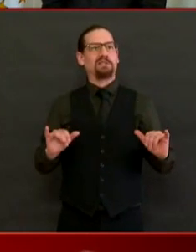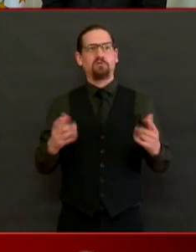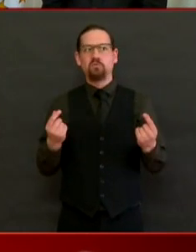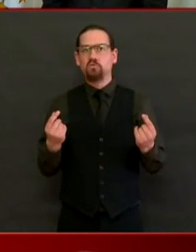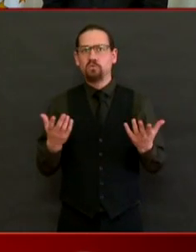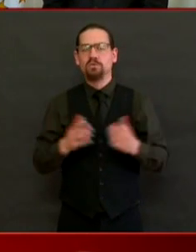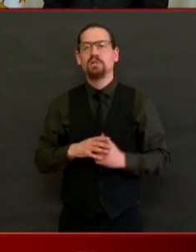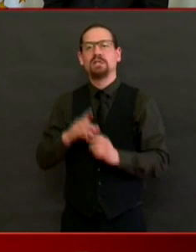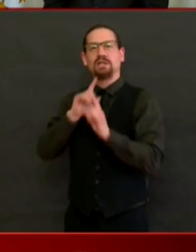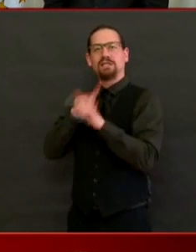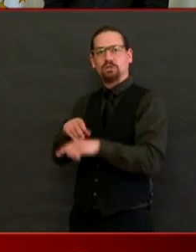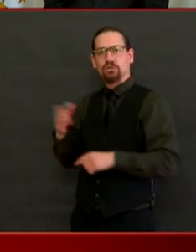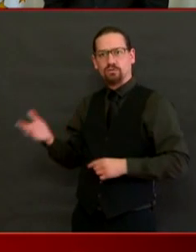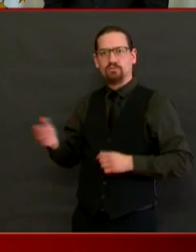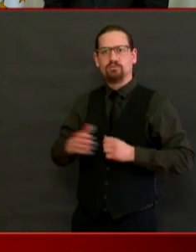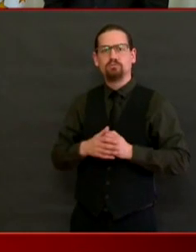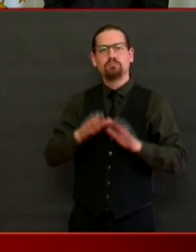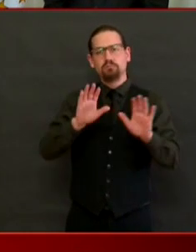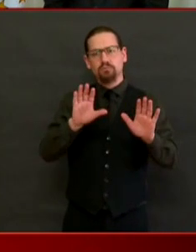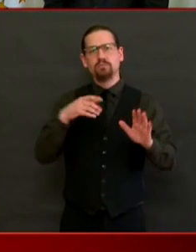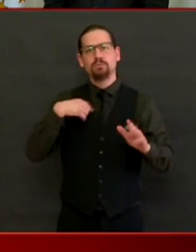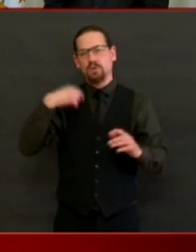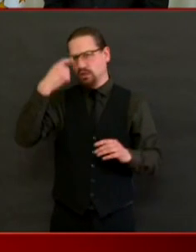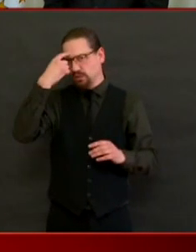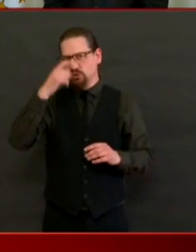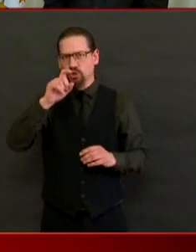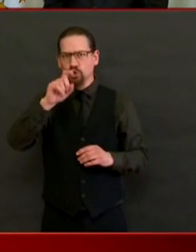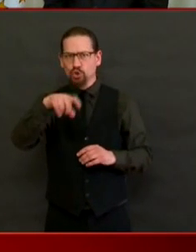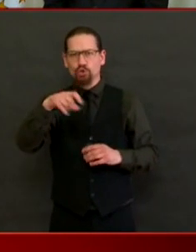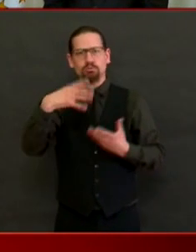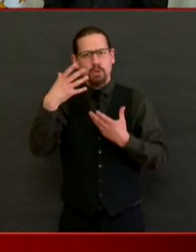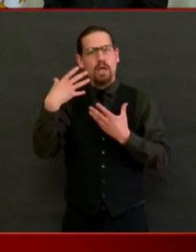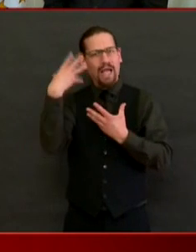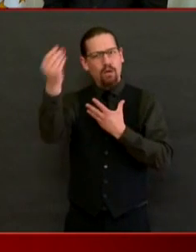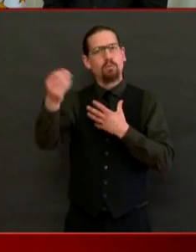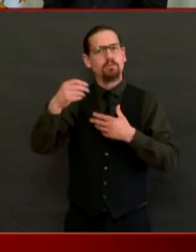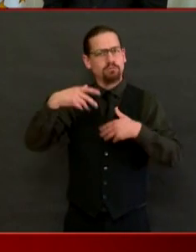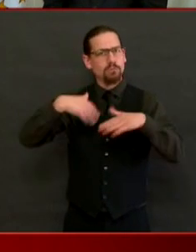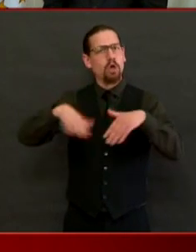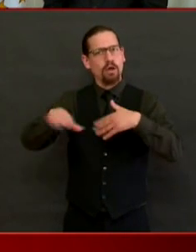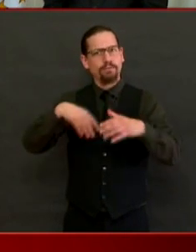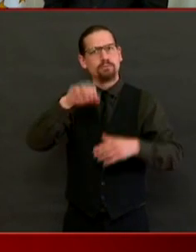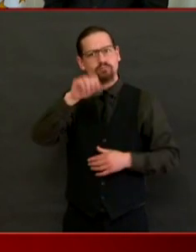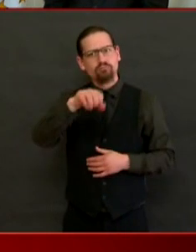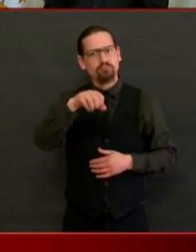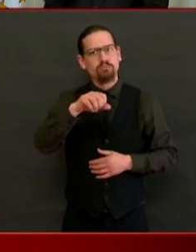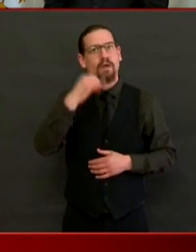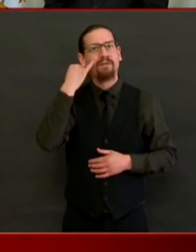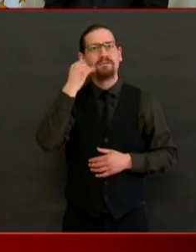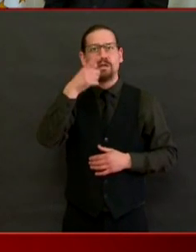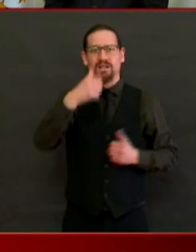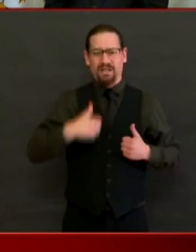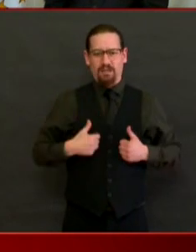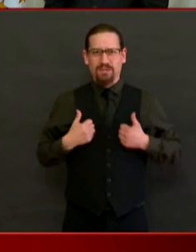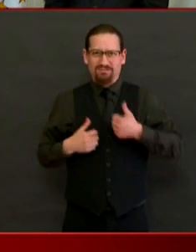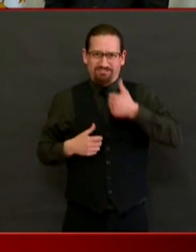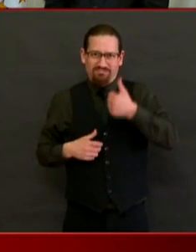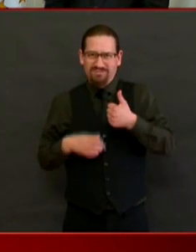if you're lucky enough to live near a beach or a state park, go for a walk. It's a great way to get out and about.